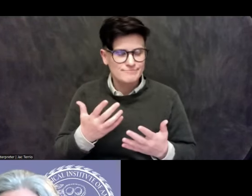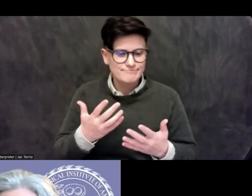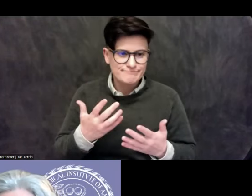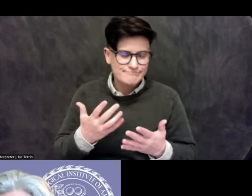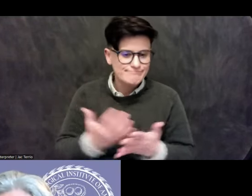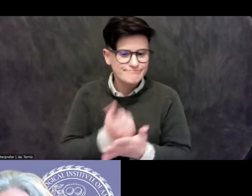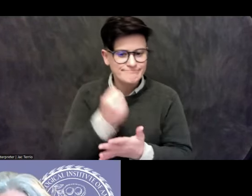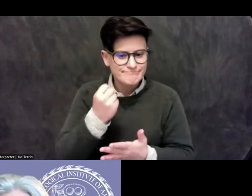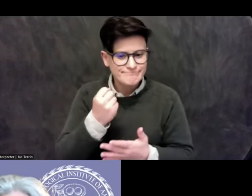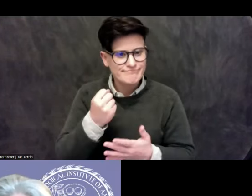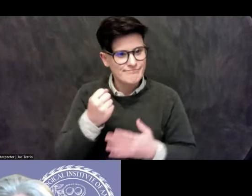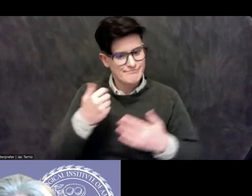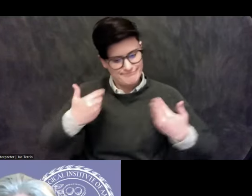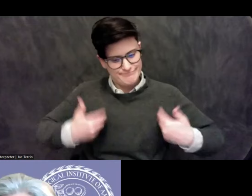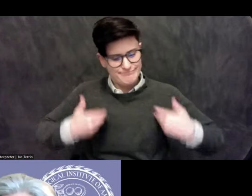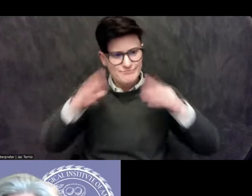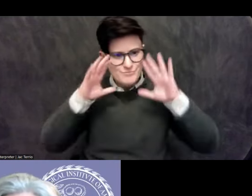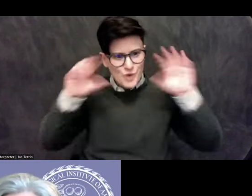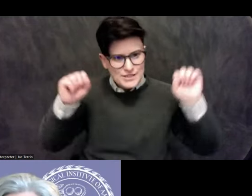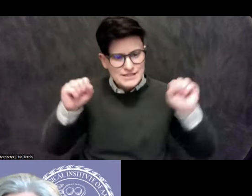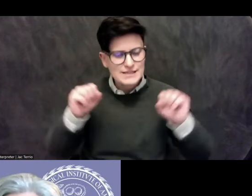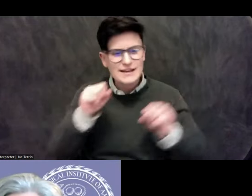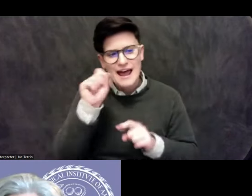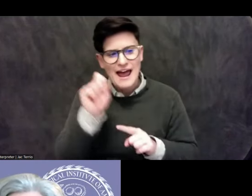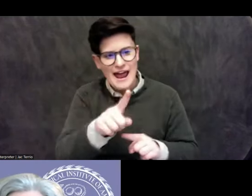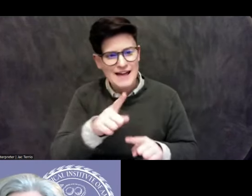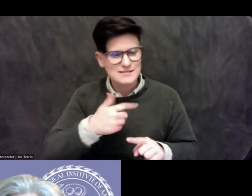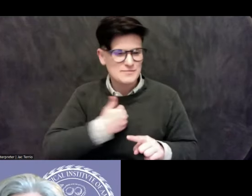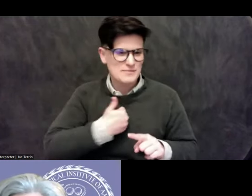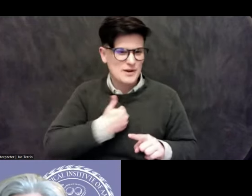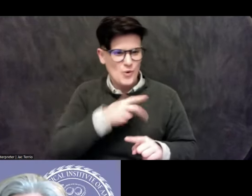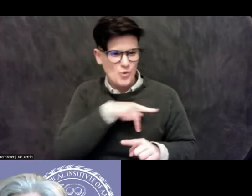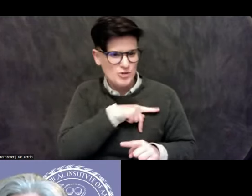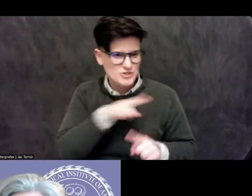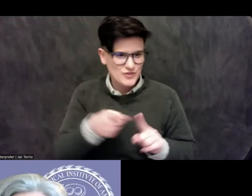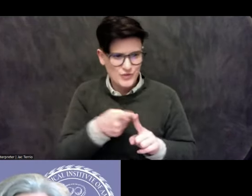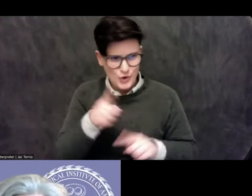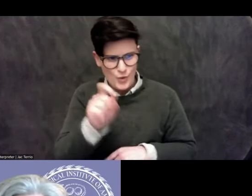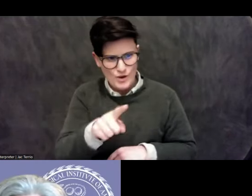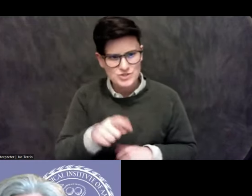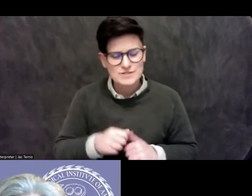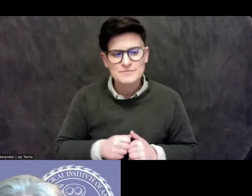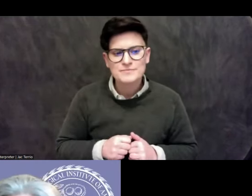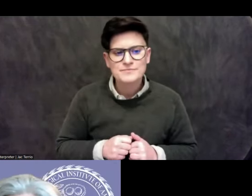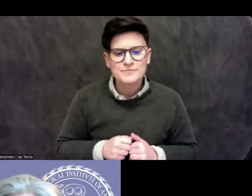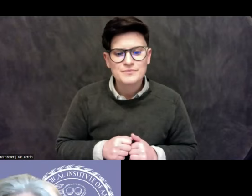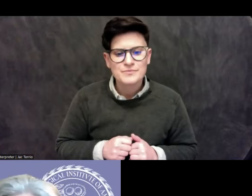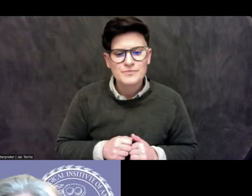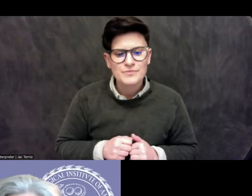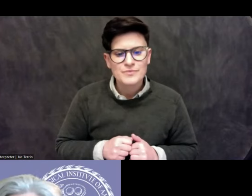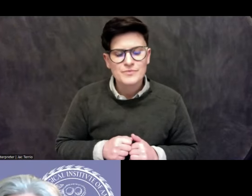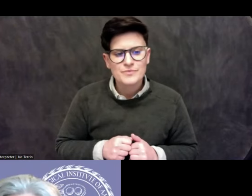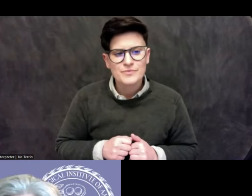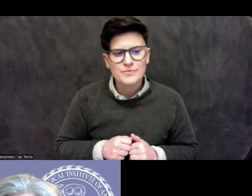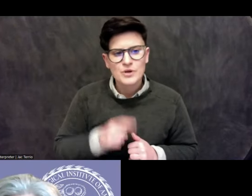president and ask a starting question of my own, which is whether you could speak for a